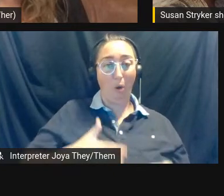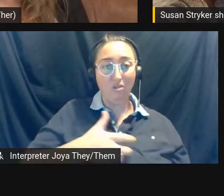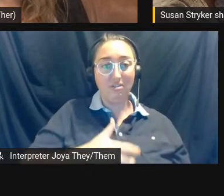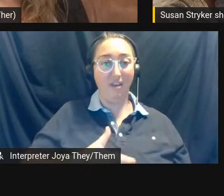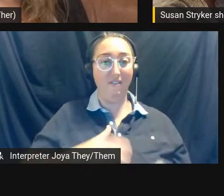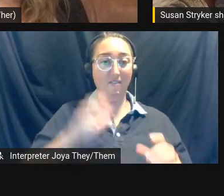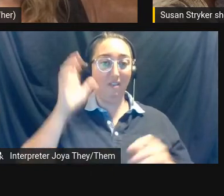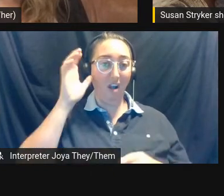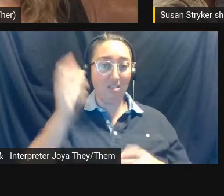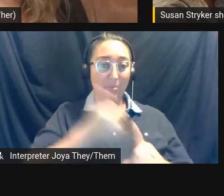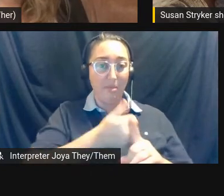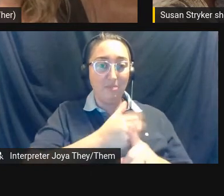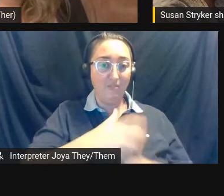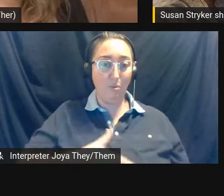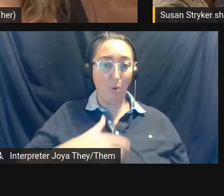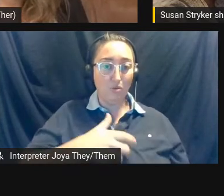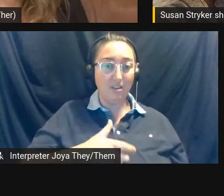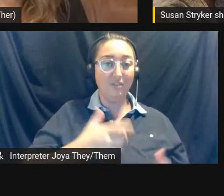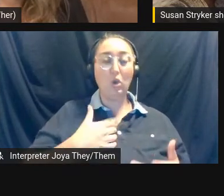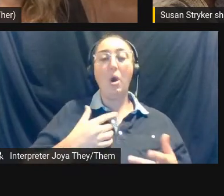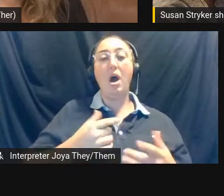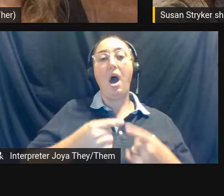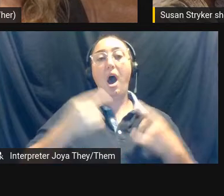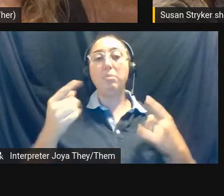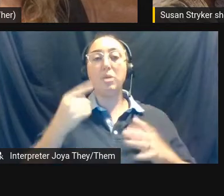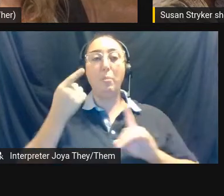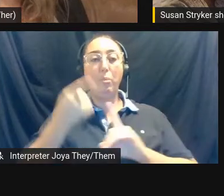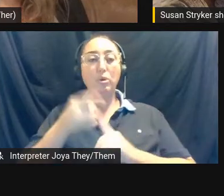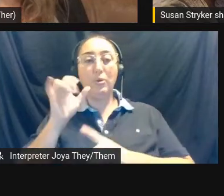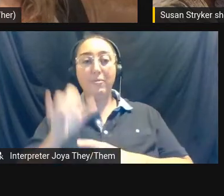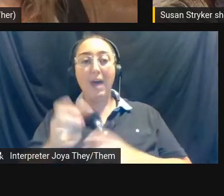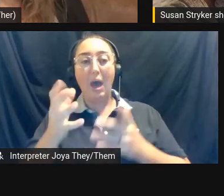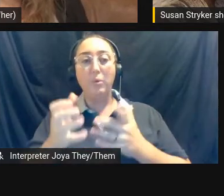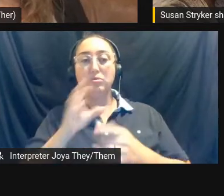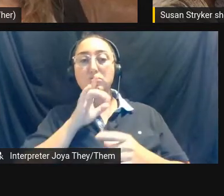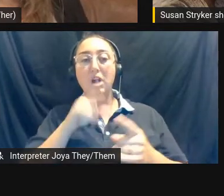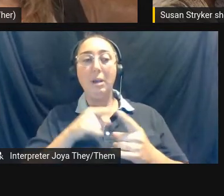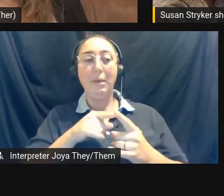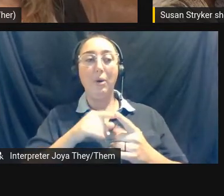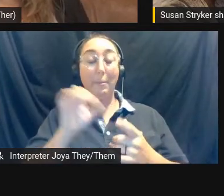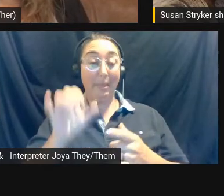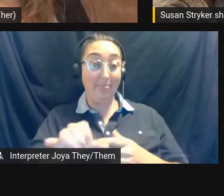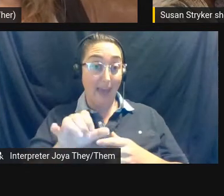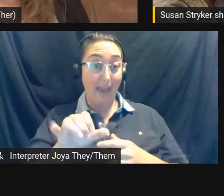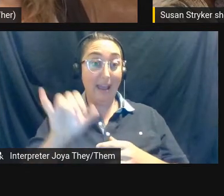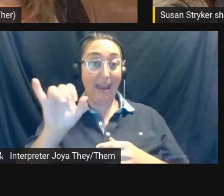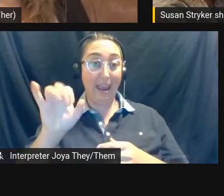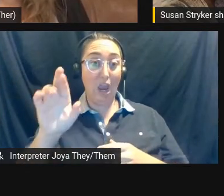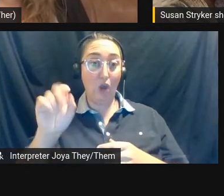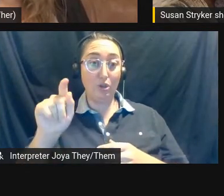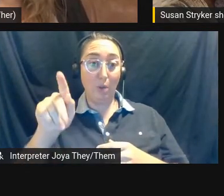And so, as a counterpoint to that, would love to talk about, like, I think the irresponsible portrayal,